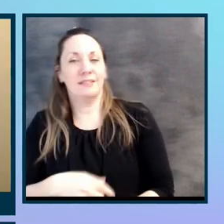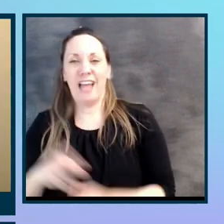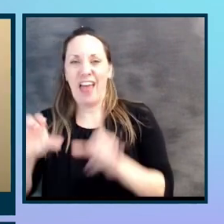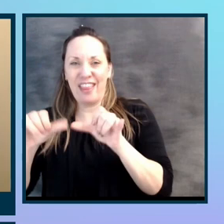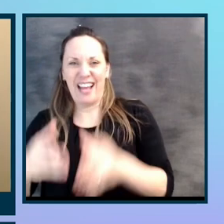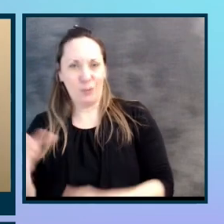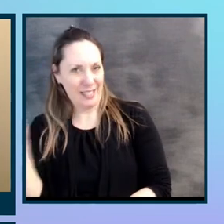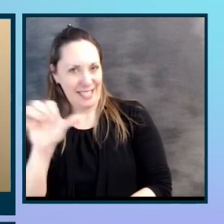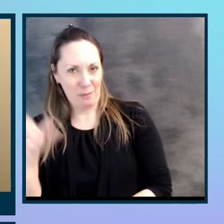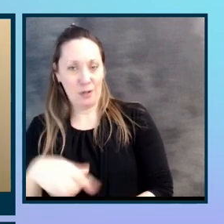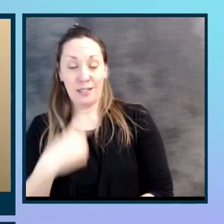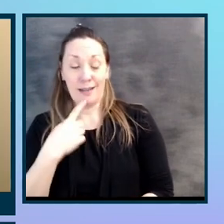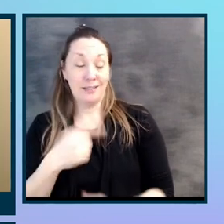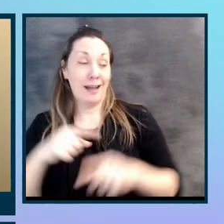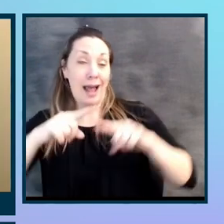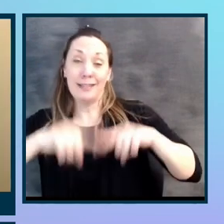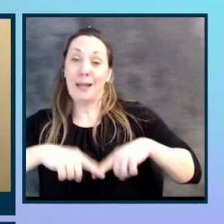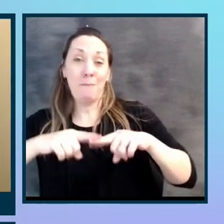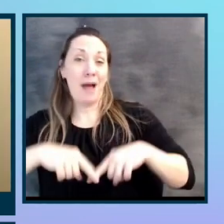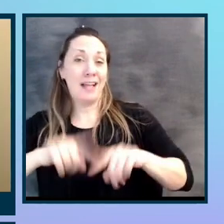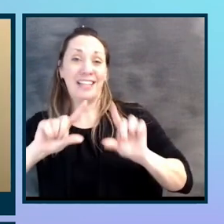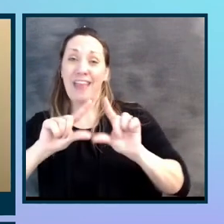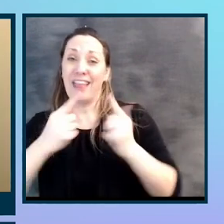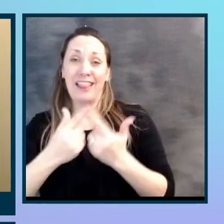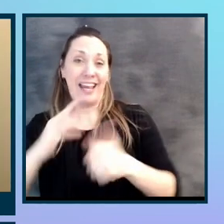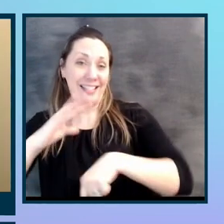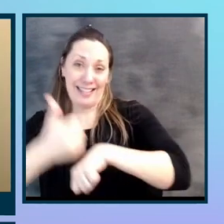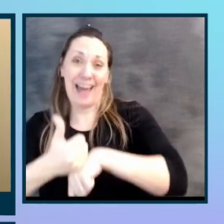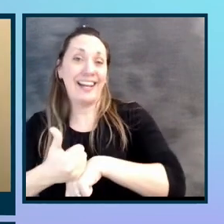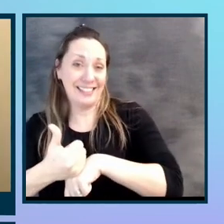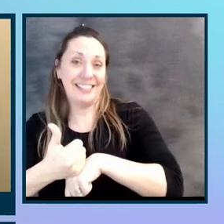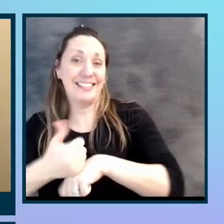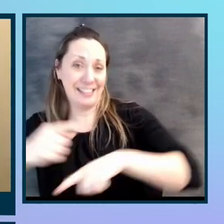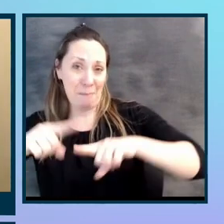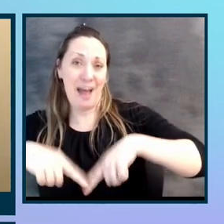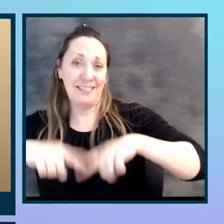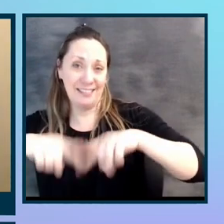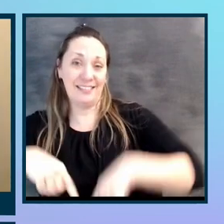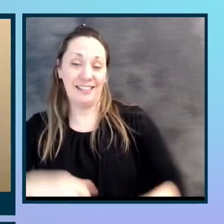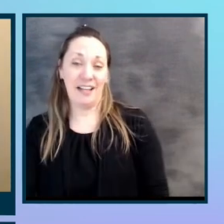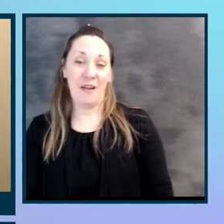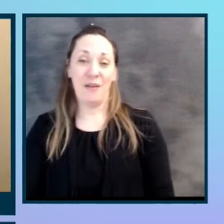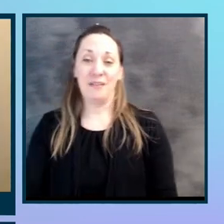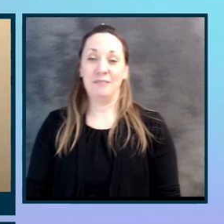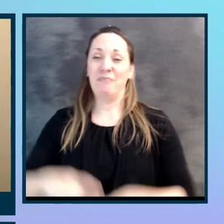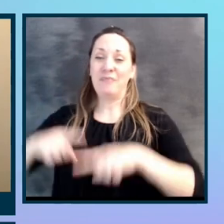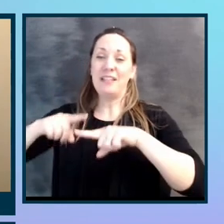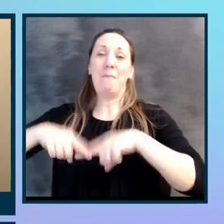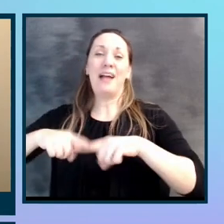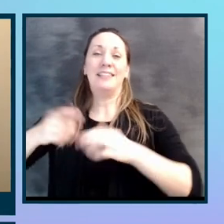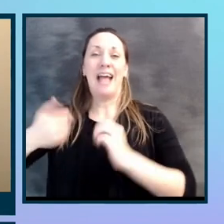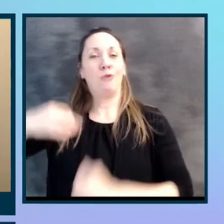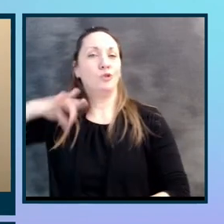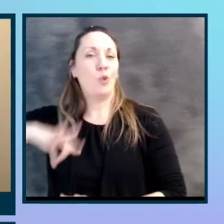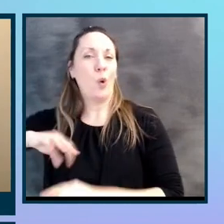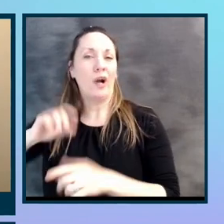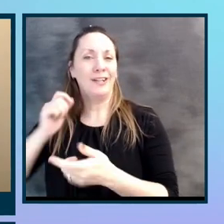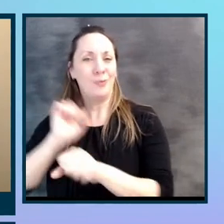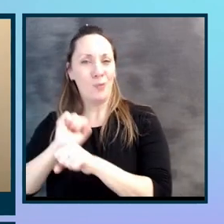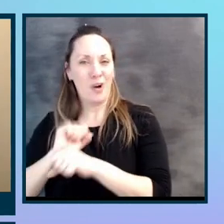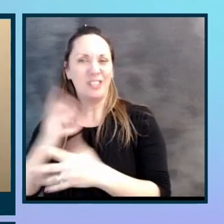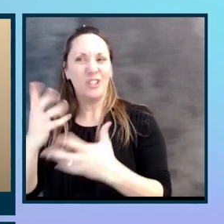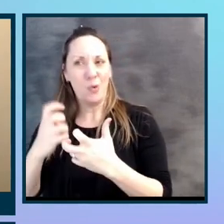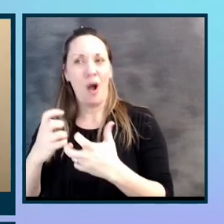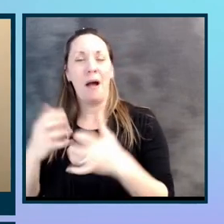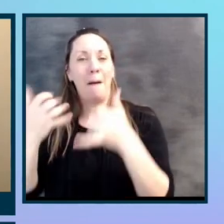to what you said. just goes, depends on your league settings. So it's like, you know, it depends on how your scoring works. You may want, you know, players are worth